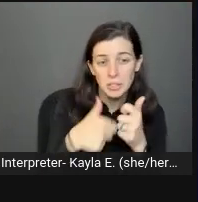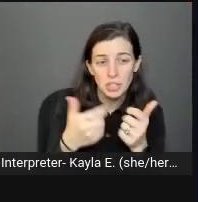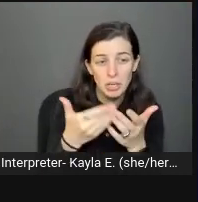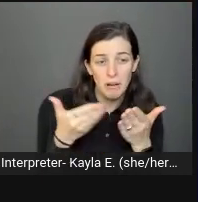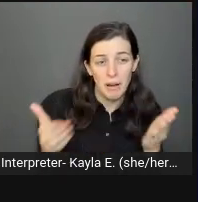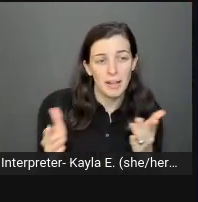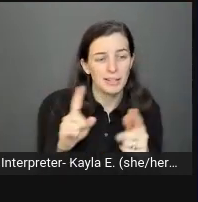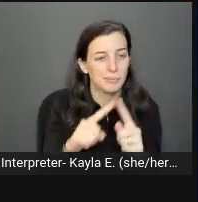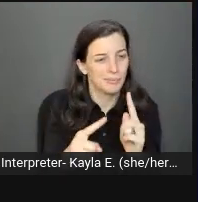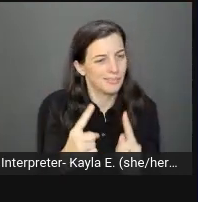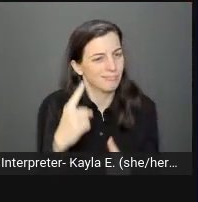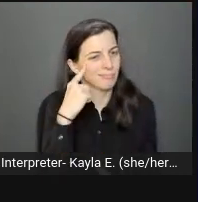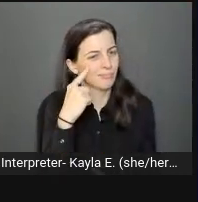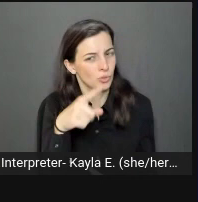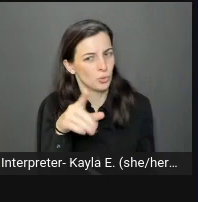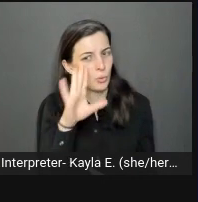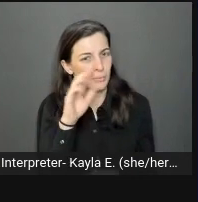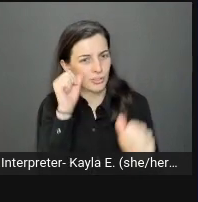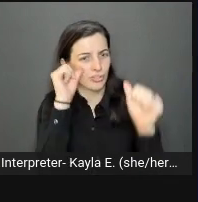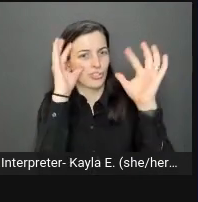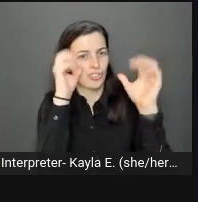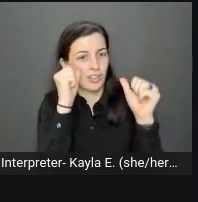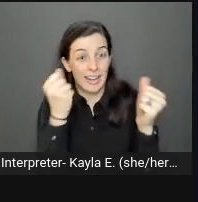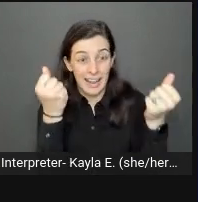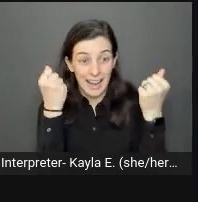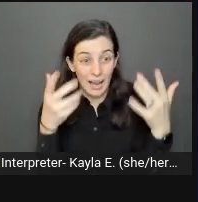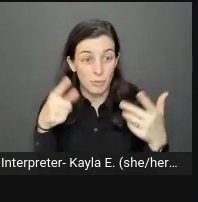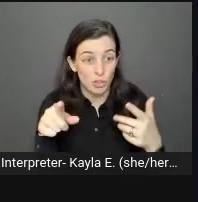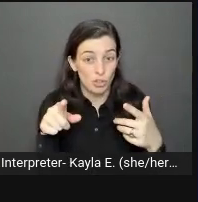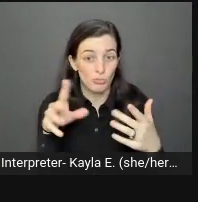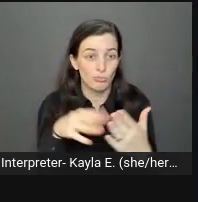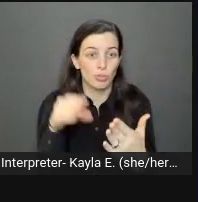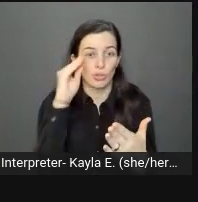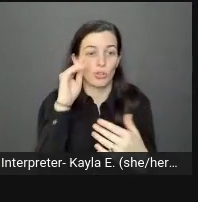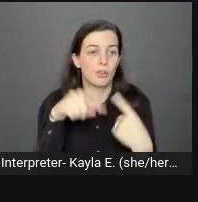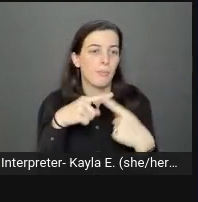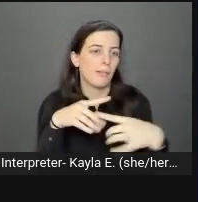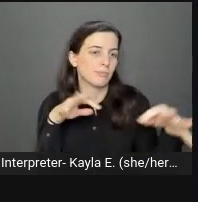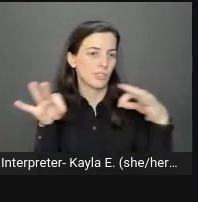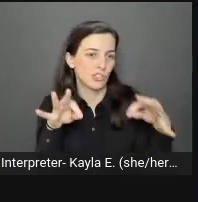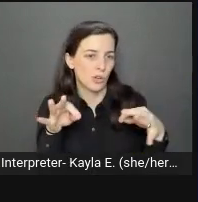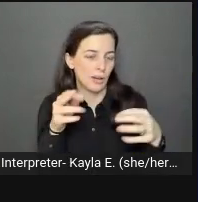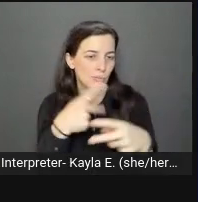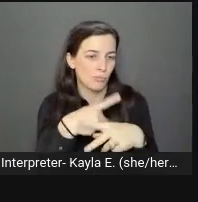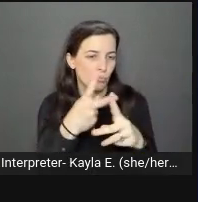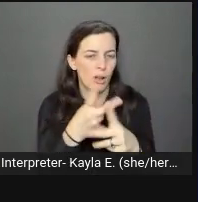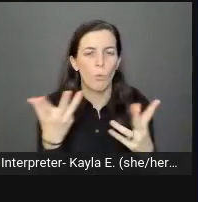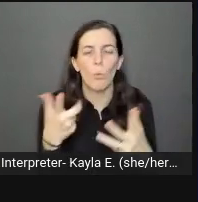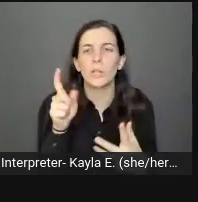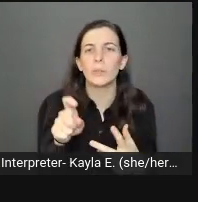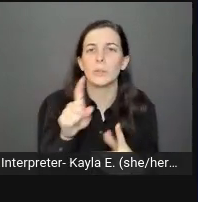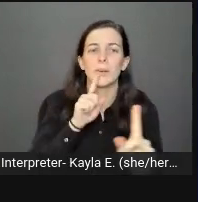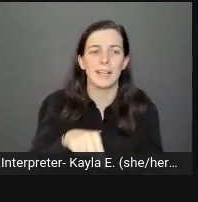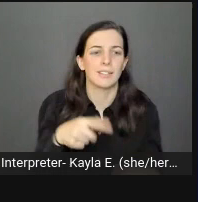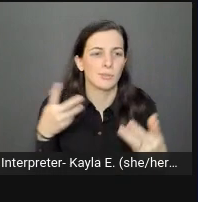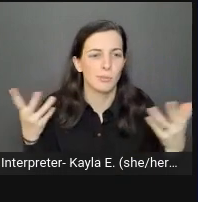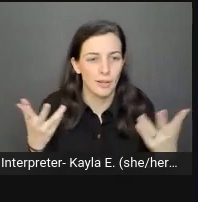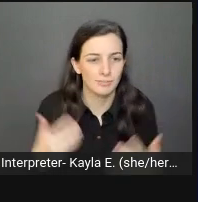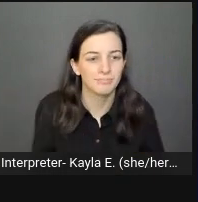And I think you'd be surprised with how much you learn about describing your own products and the questions you need to answer in your alt text.